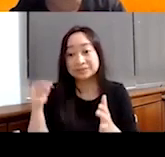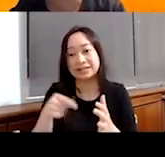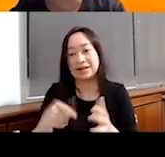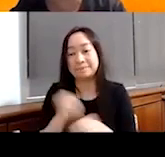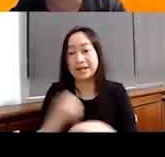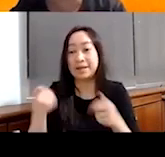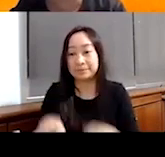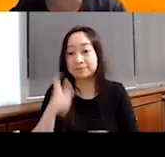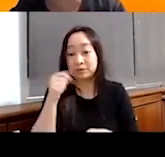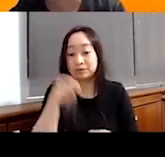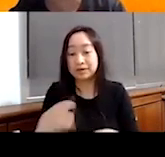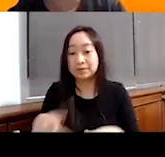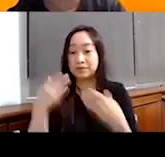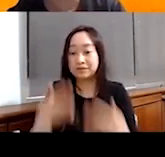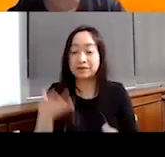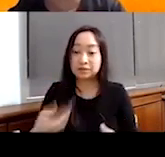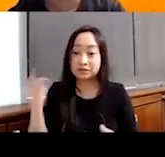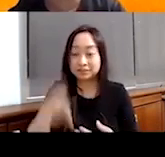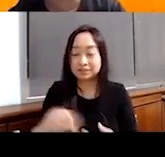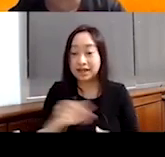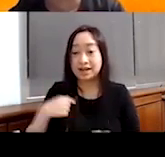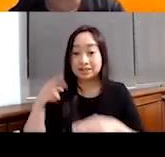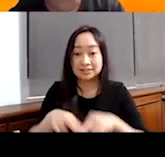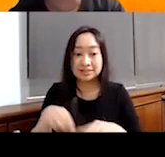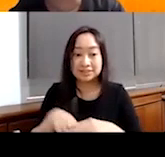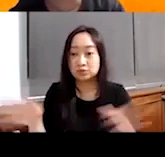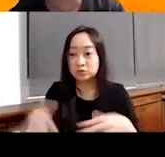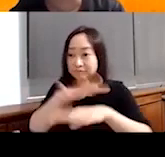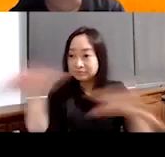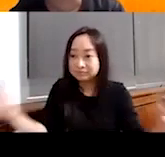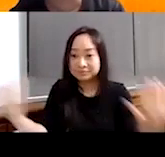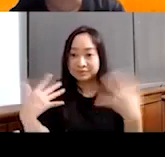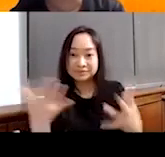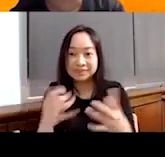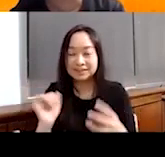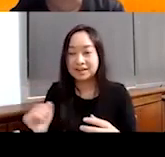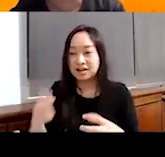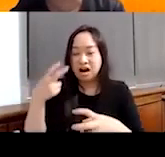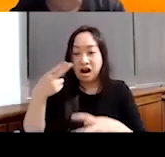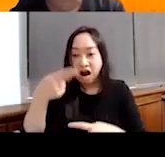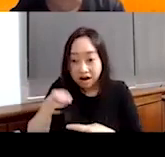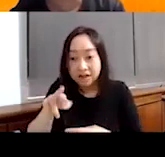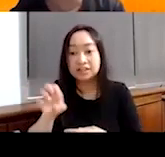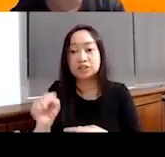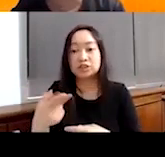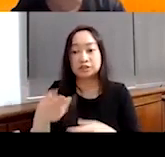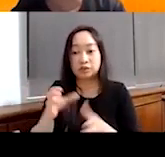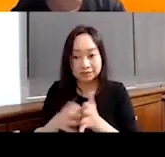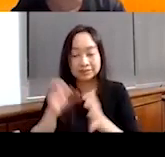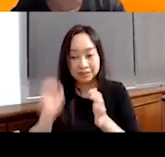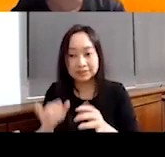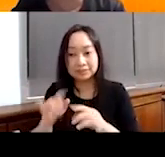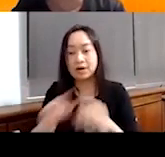Like they're the ones providing the resources for it. And I'm sitting in this room and it was just, you know, harsh conditions, but it was, it was just all